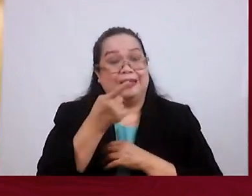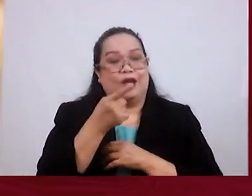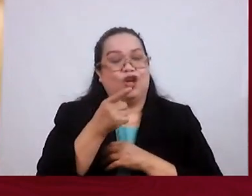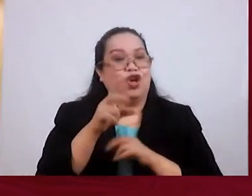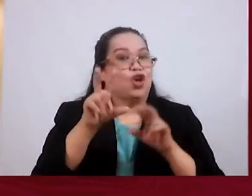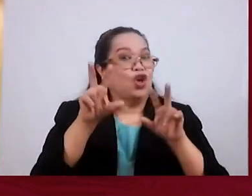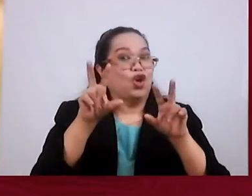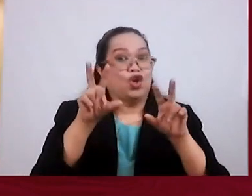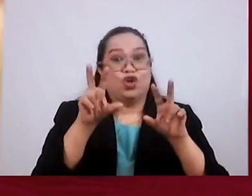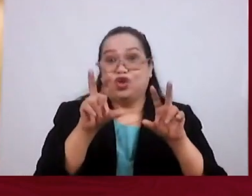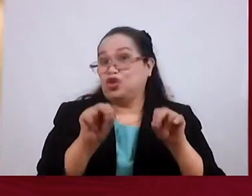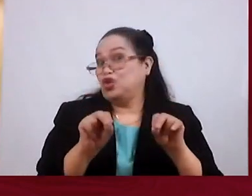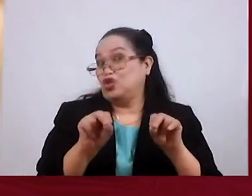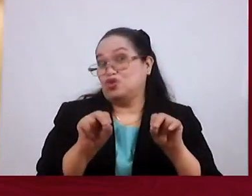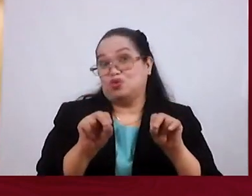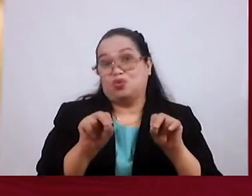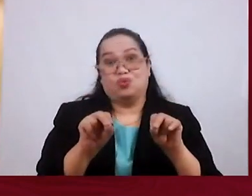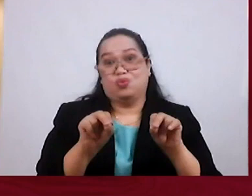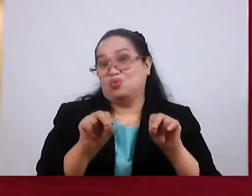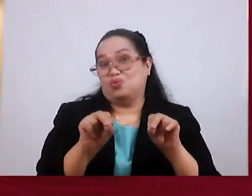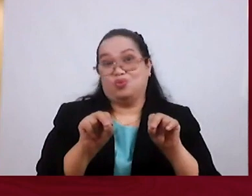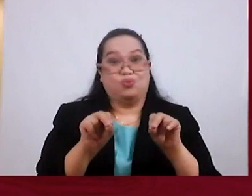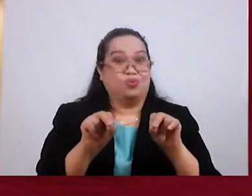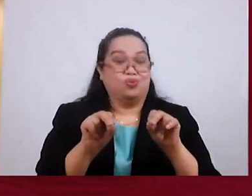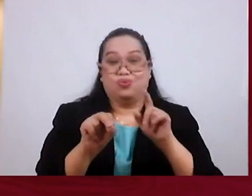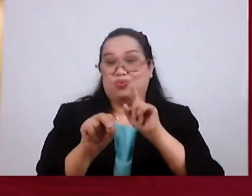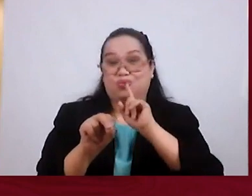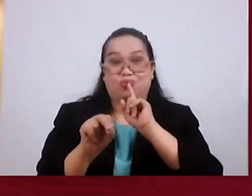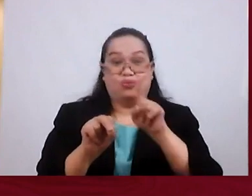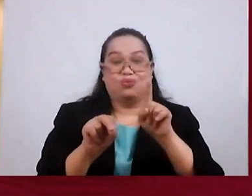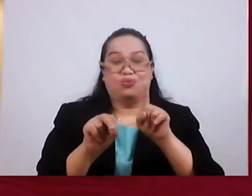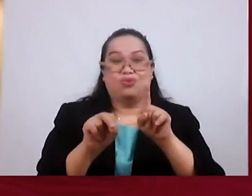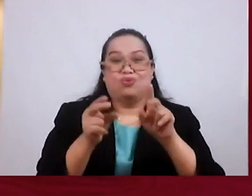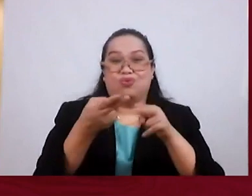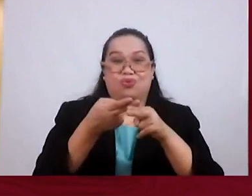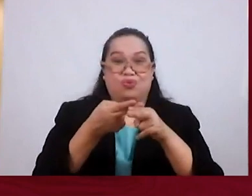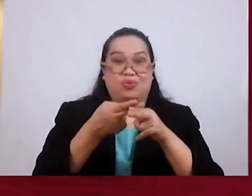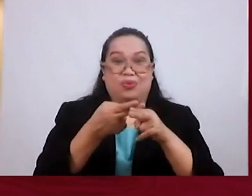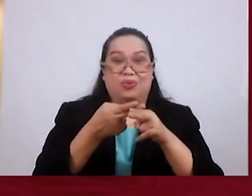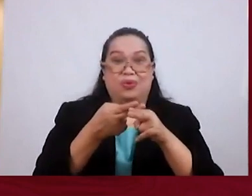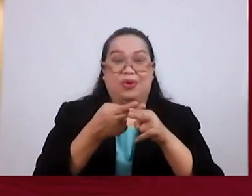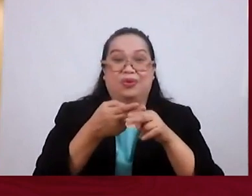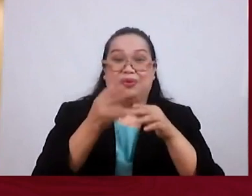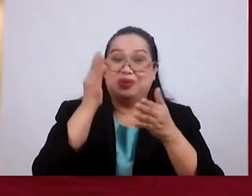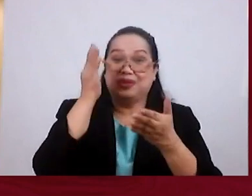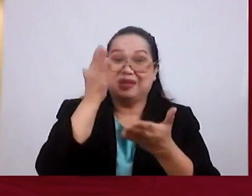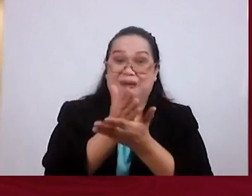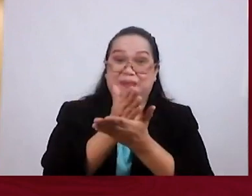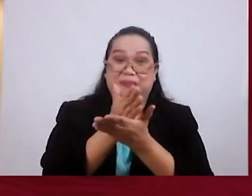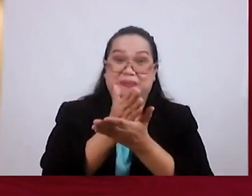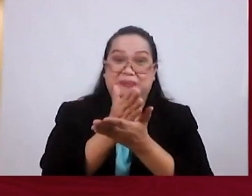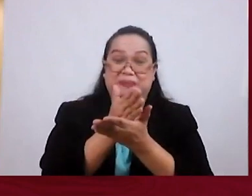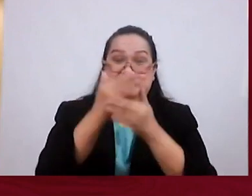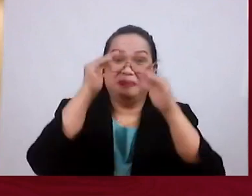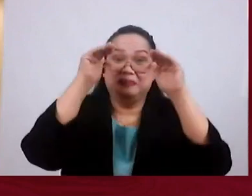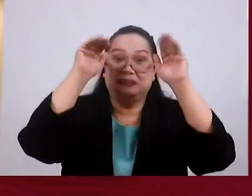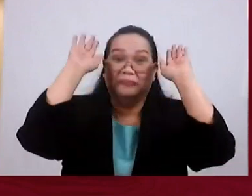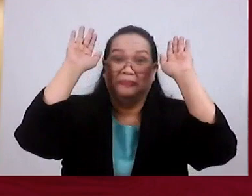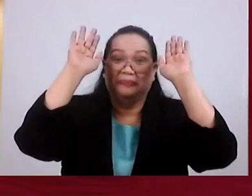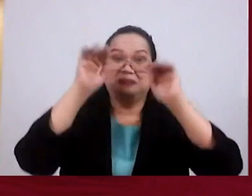Nowhere Is The Saying Truer It's Always Too Soon To Quit Than